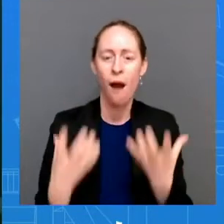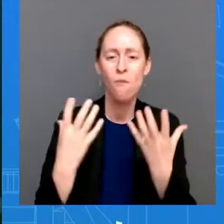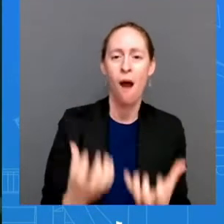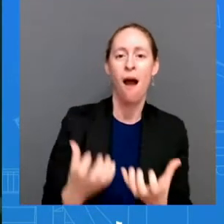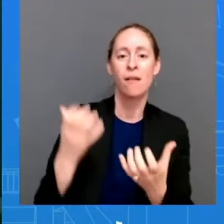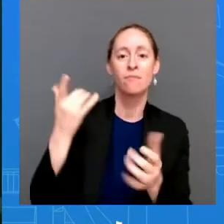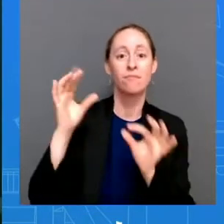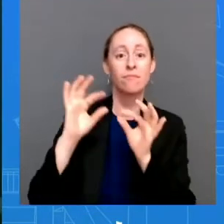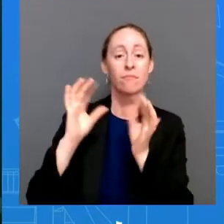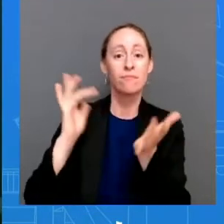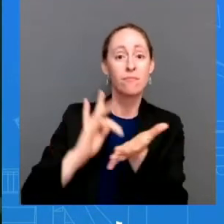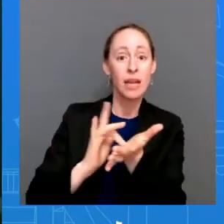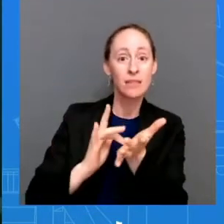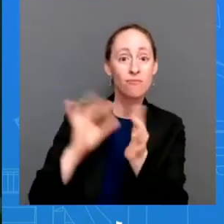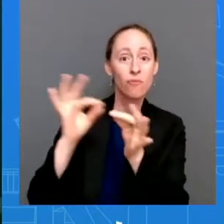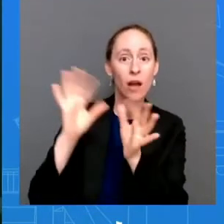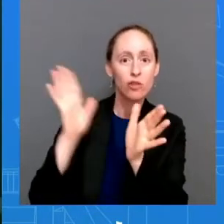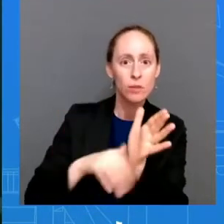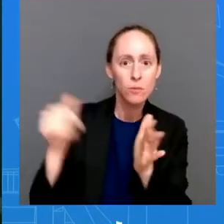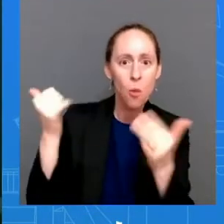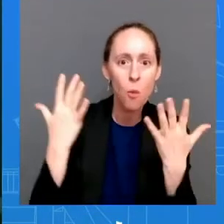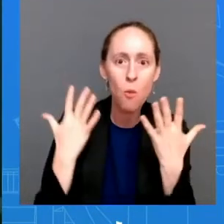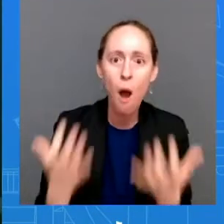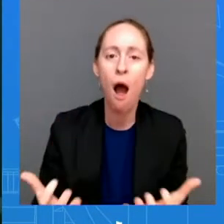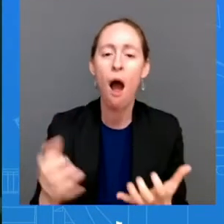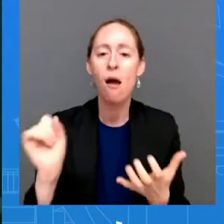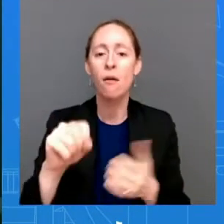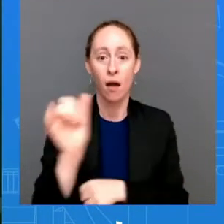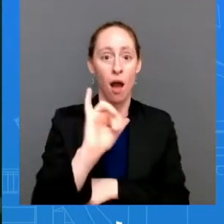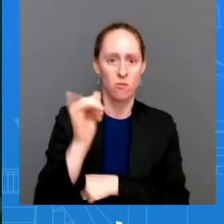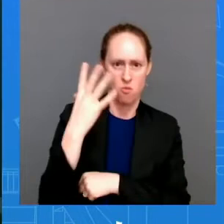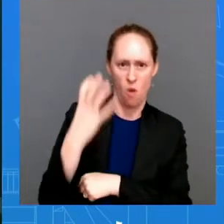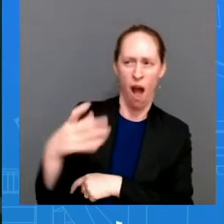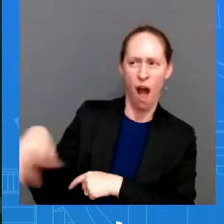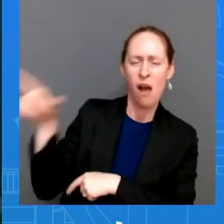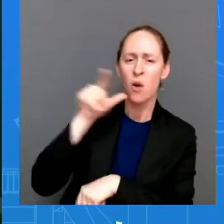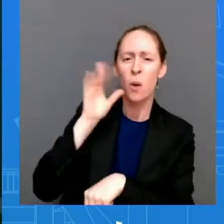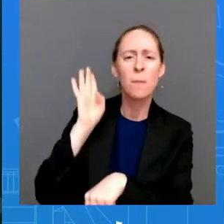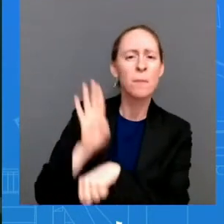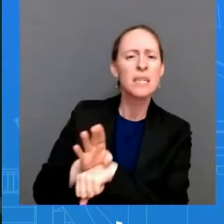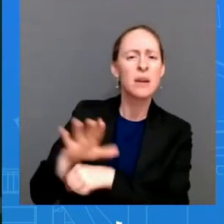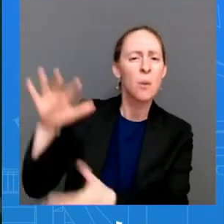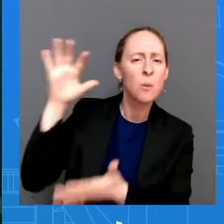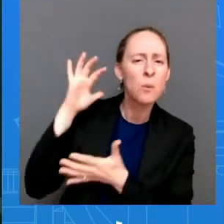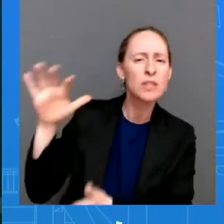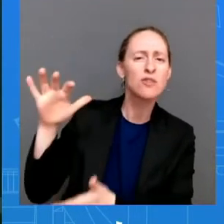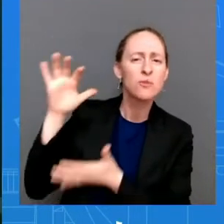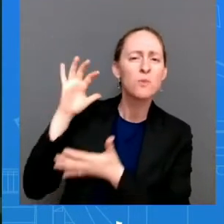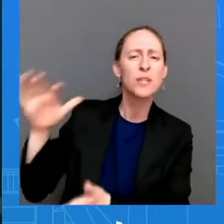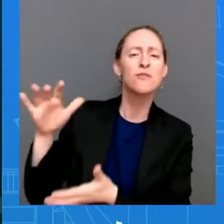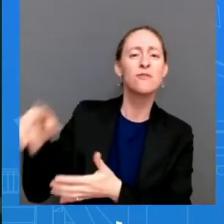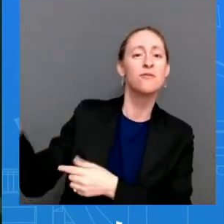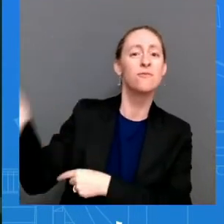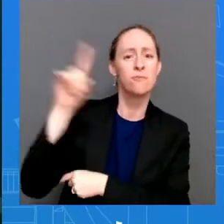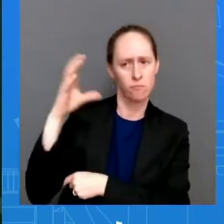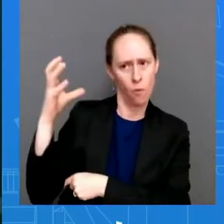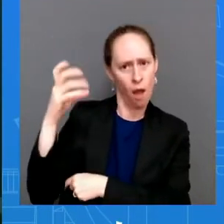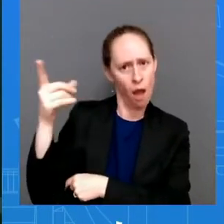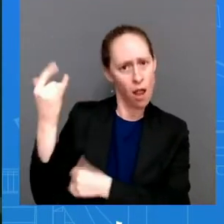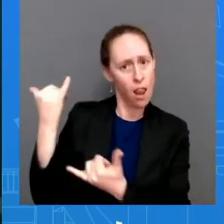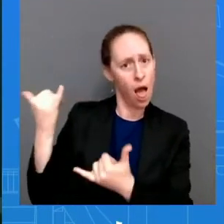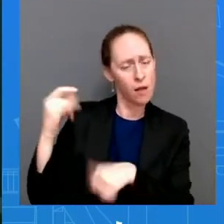wealthiest americans to pay their fair share and lowering health insurance premiums americans are weighing in with